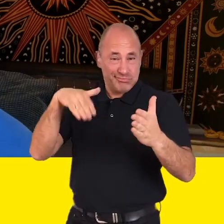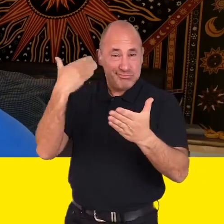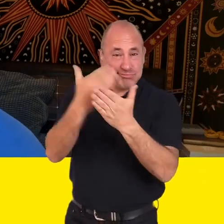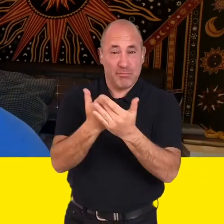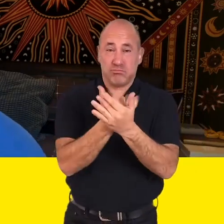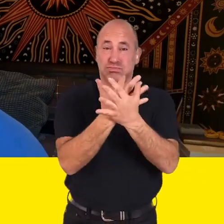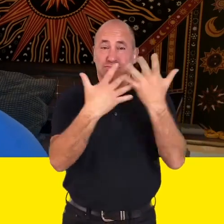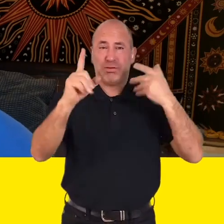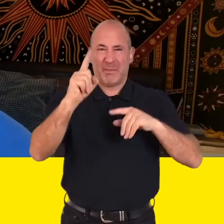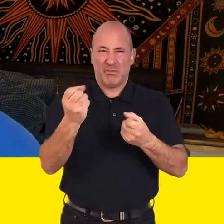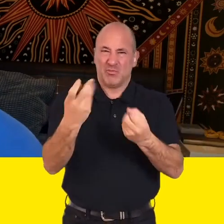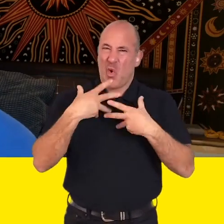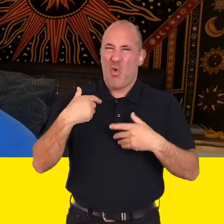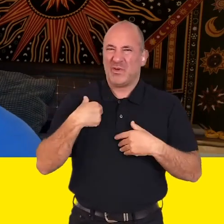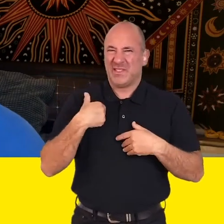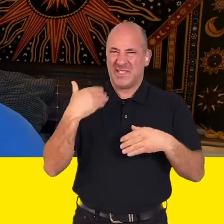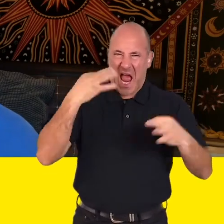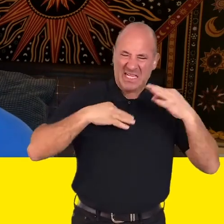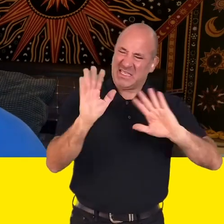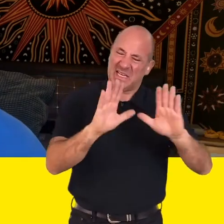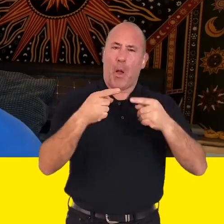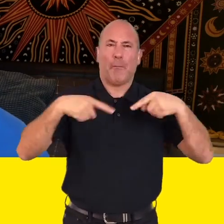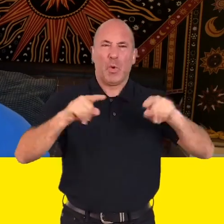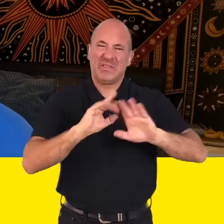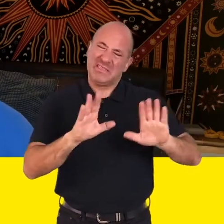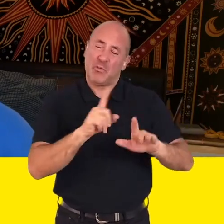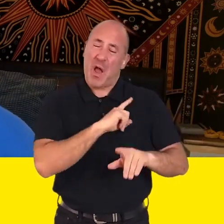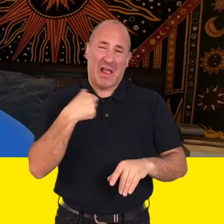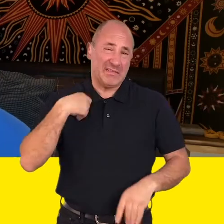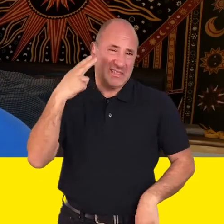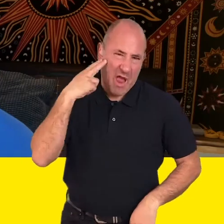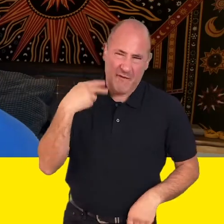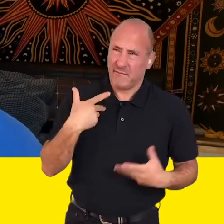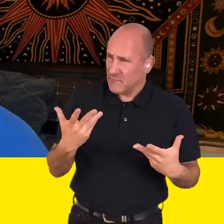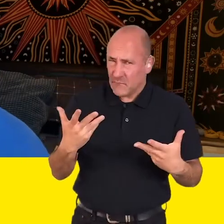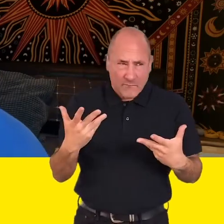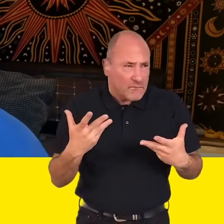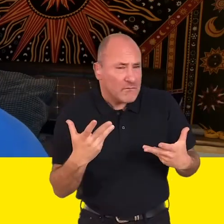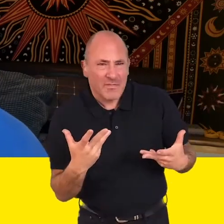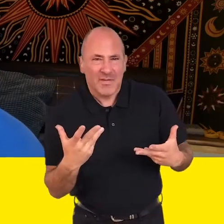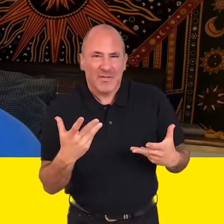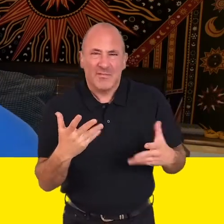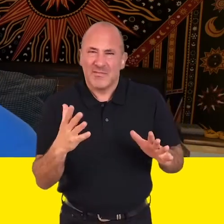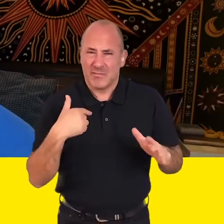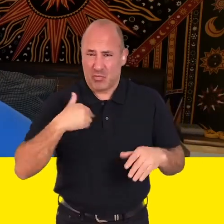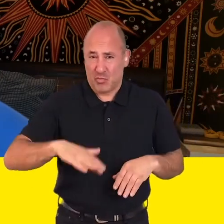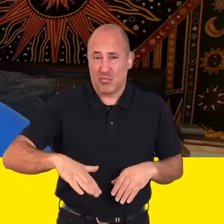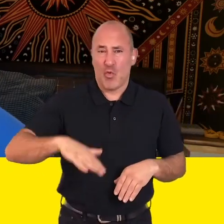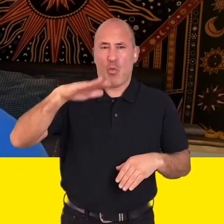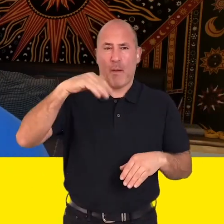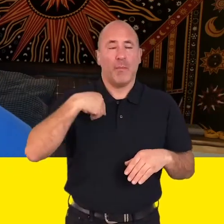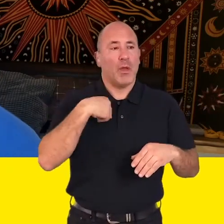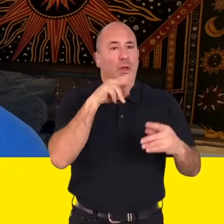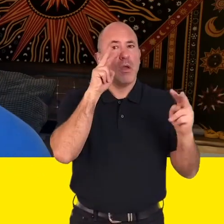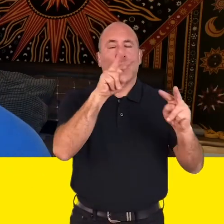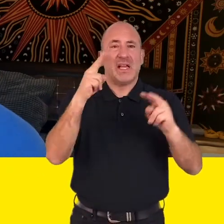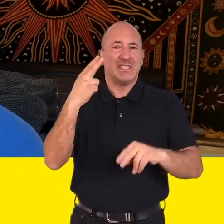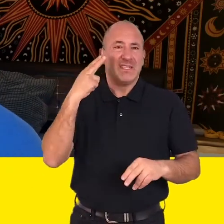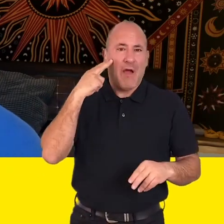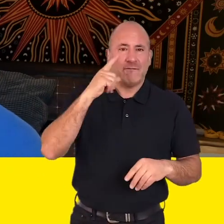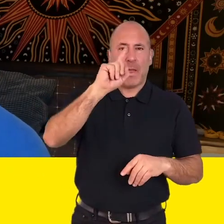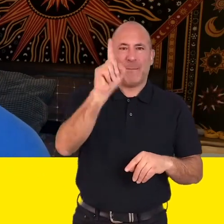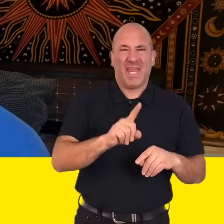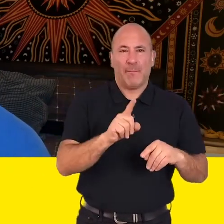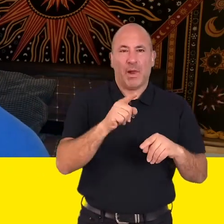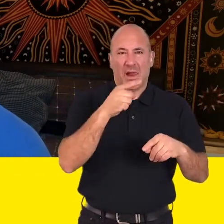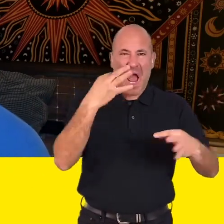Over the years I've had so many people tell me that I wouldn't be good enough at acting or music just because of my deafness. I also felt that growing up and not seeing